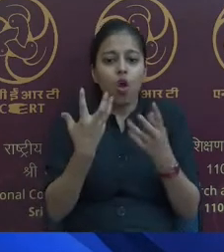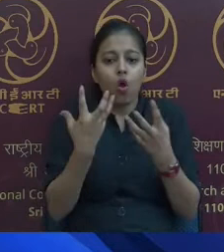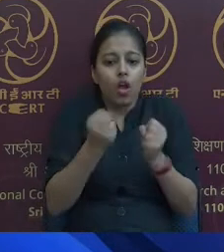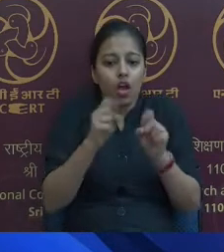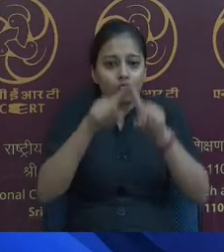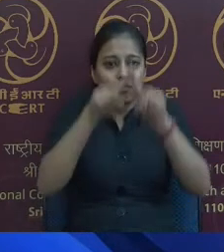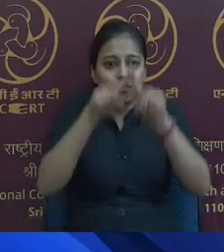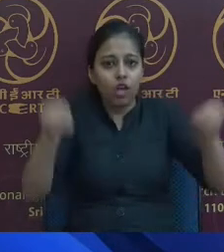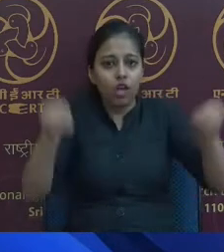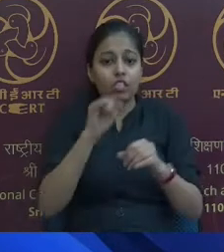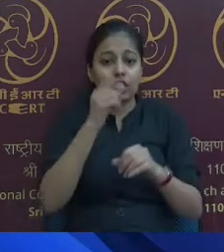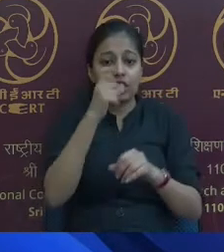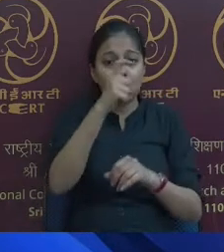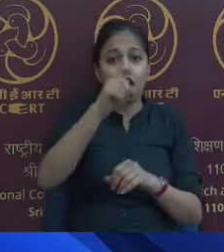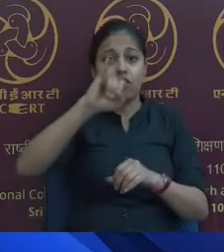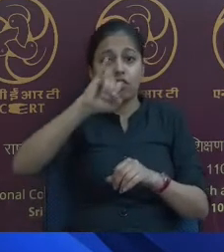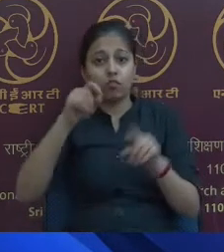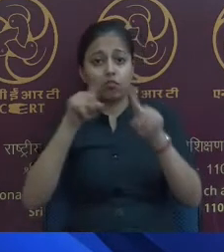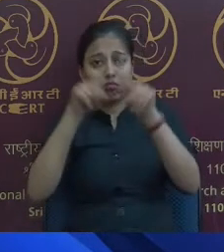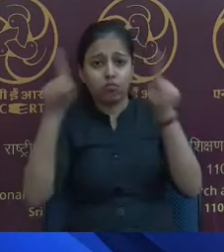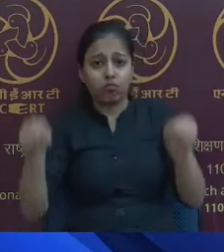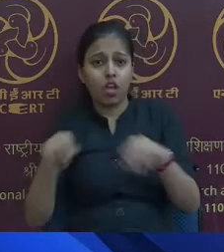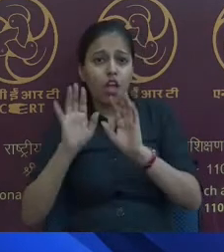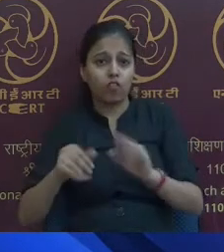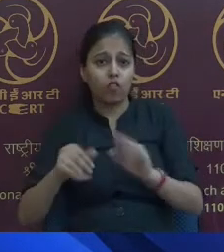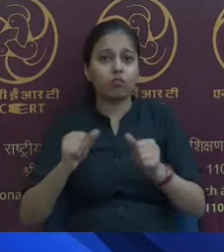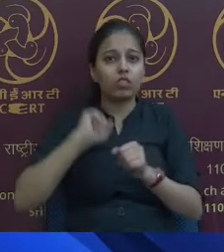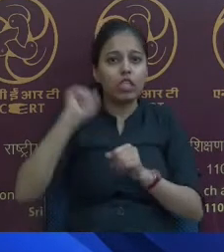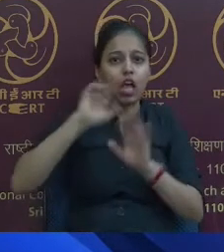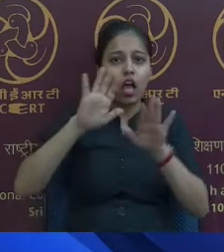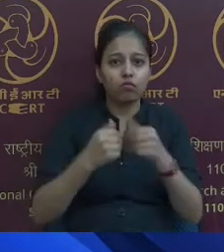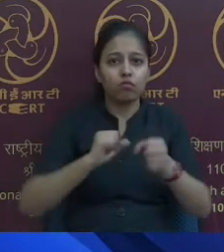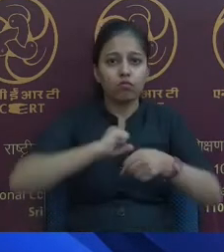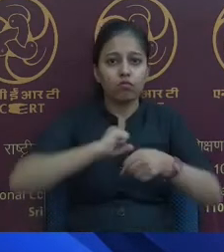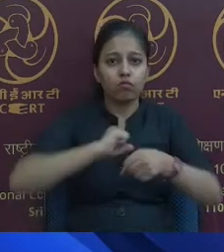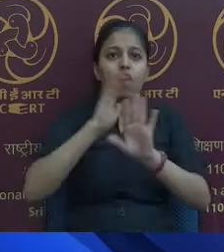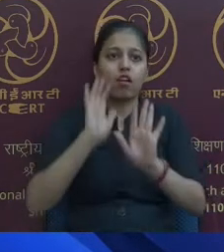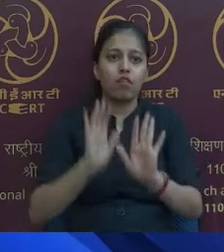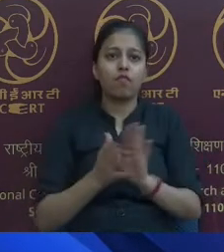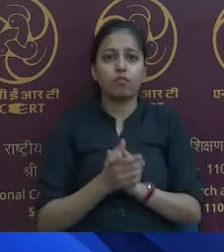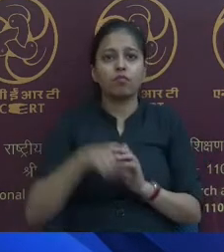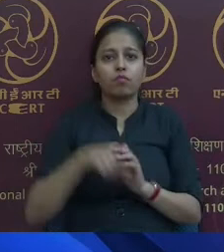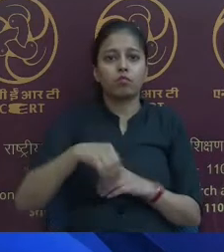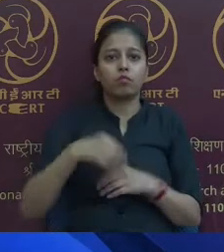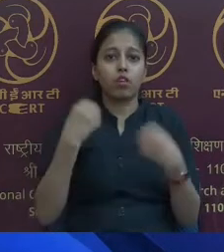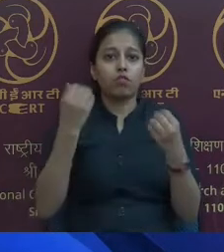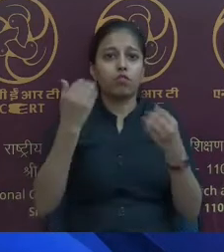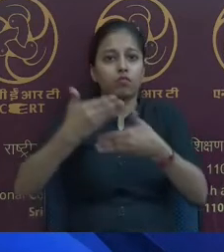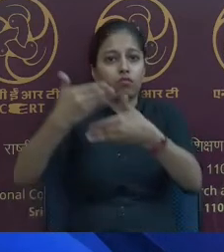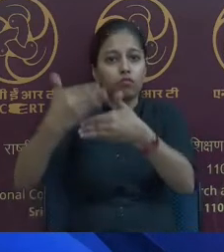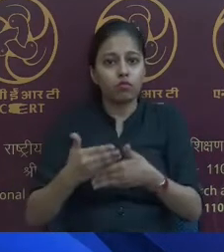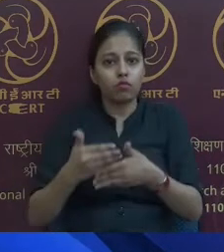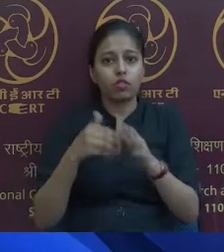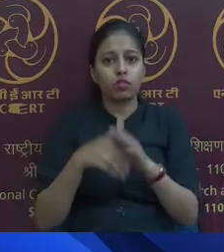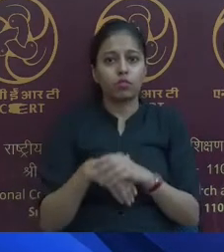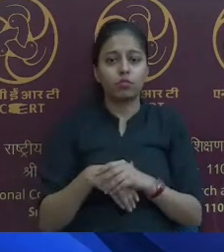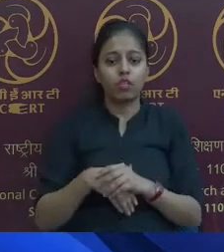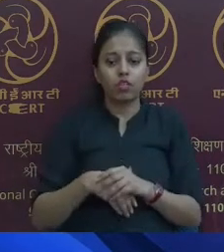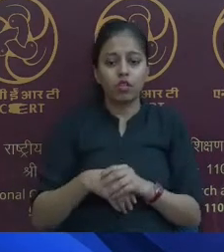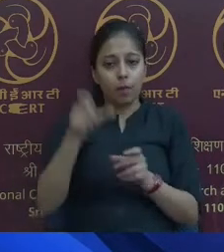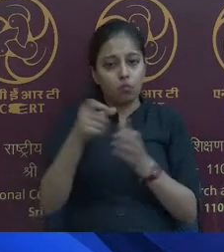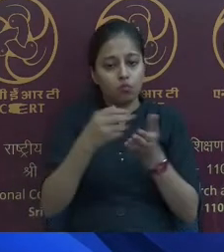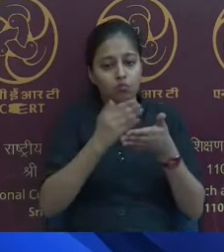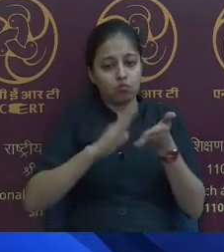Ajadi Ka Amrit Mahatsop. So, today I welcome, apart from our Honorable Ministers, Education